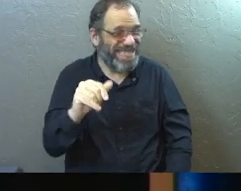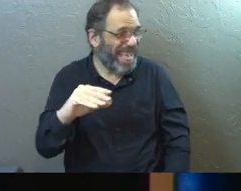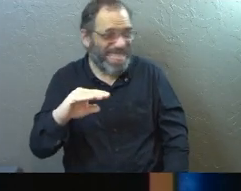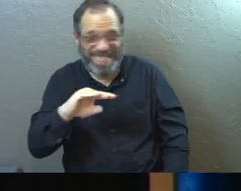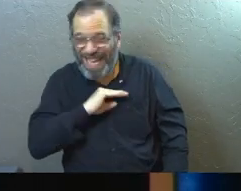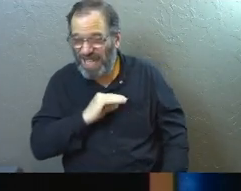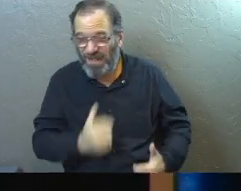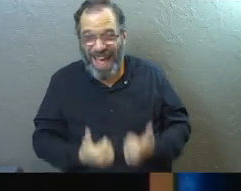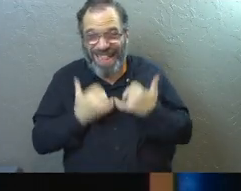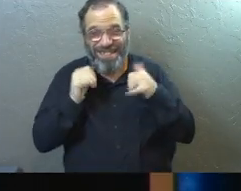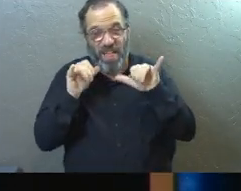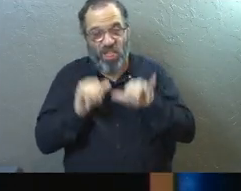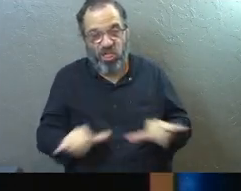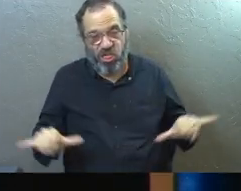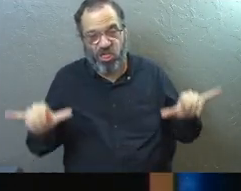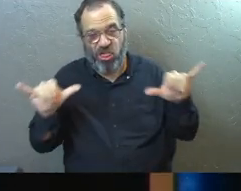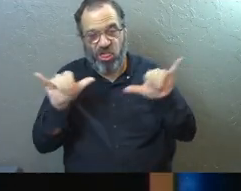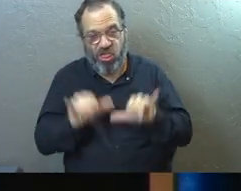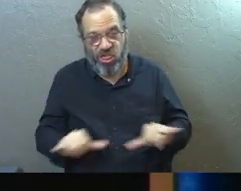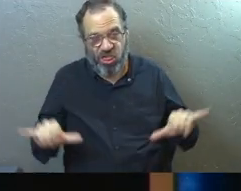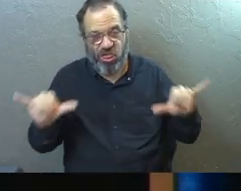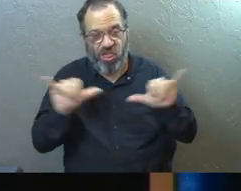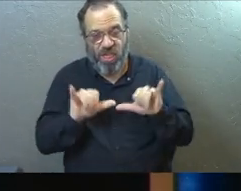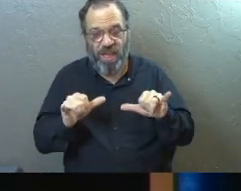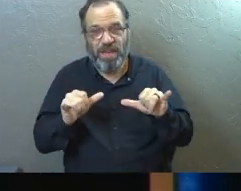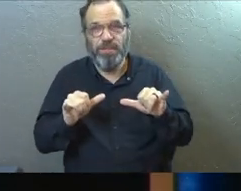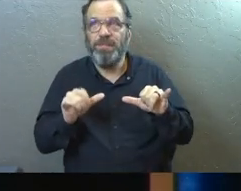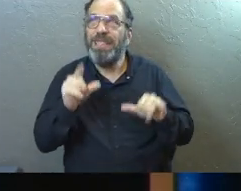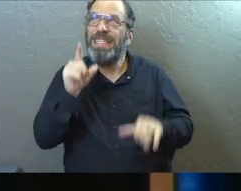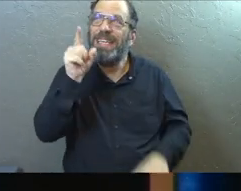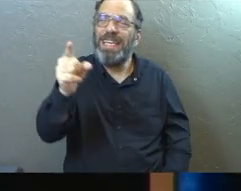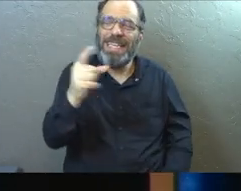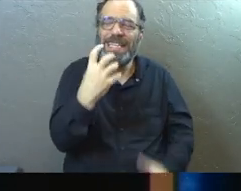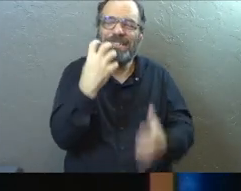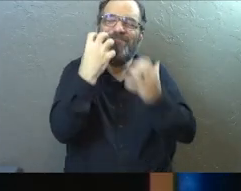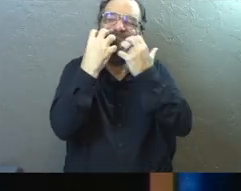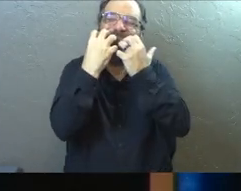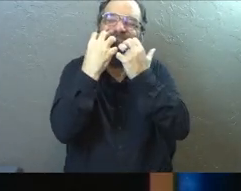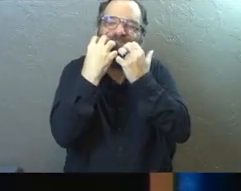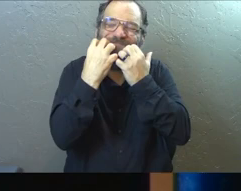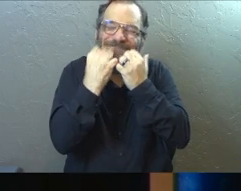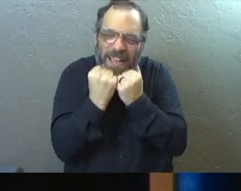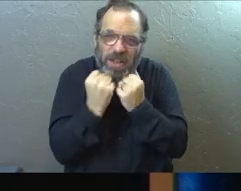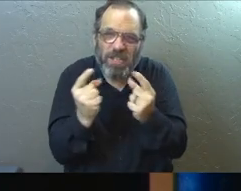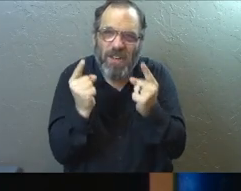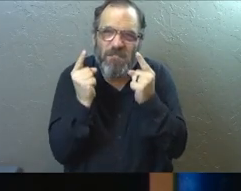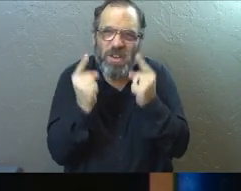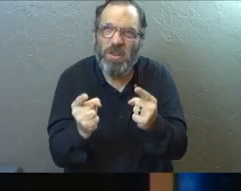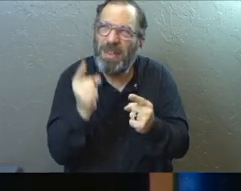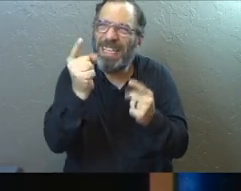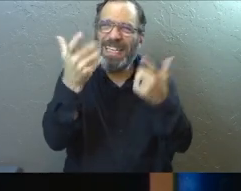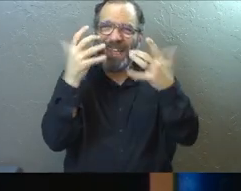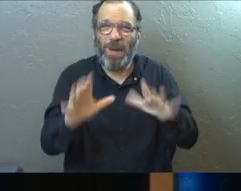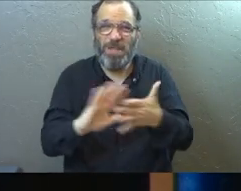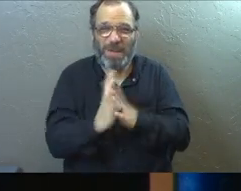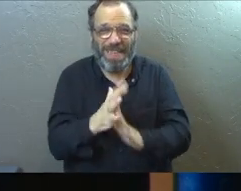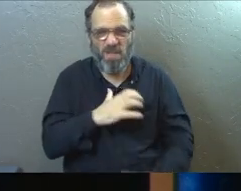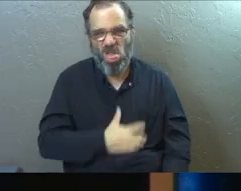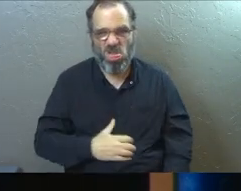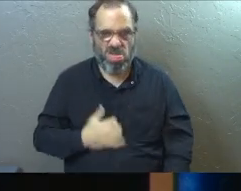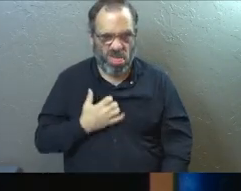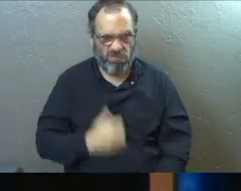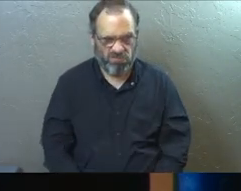seeing you live a life that's not what you could be living, because He cares so much about you. God doesn't want you to be miserable.